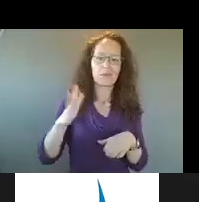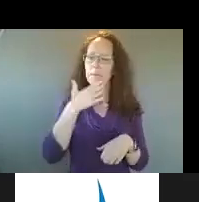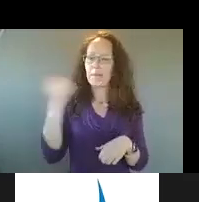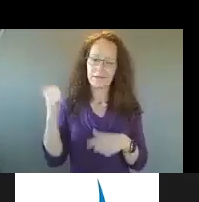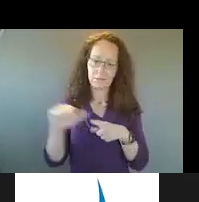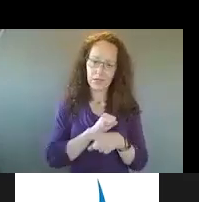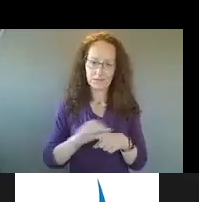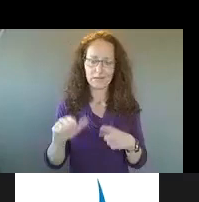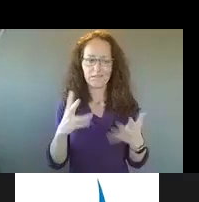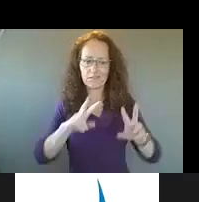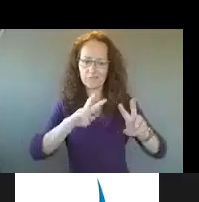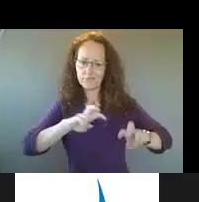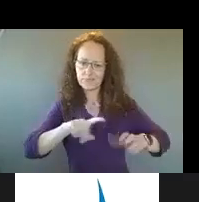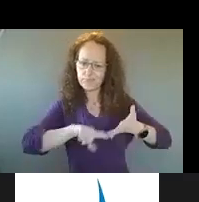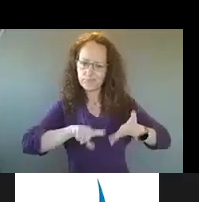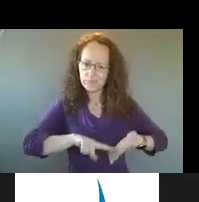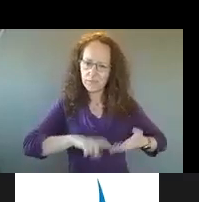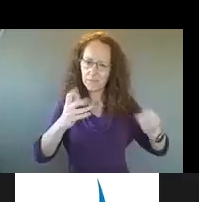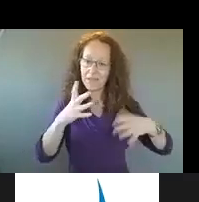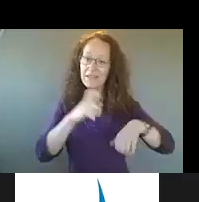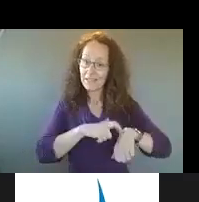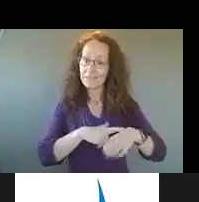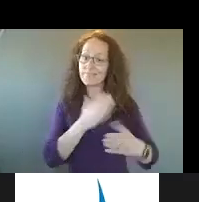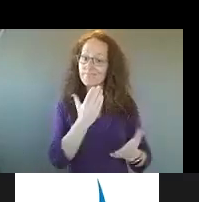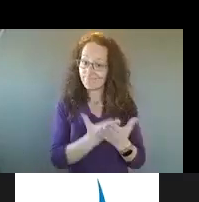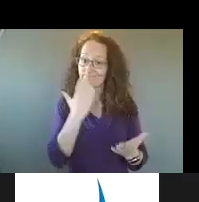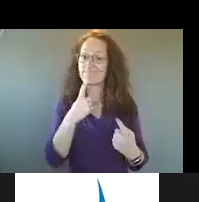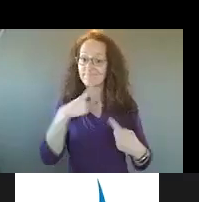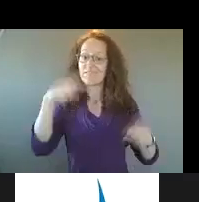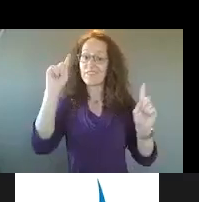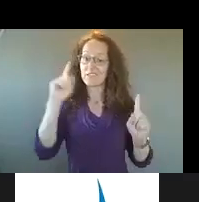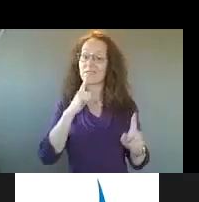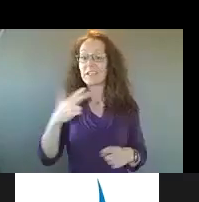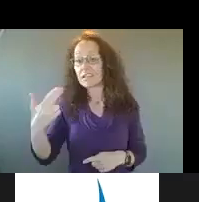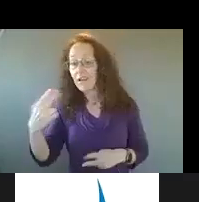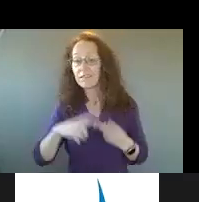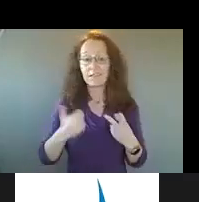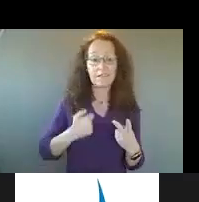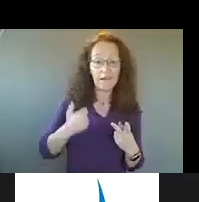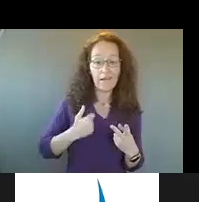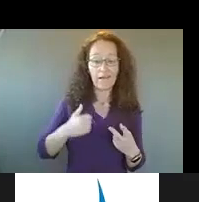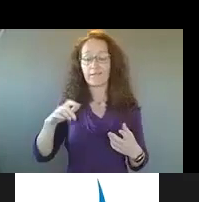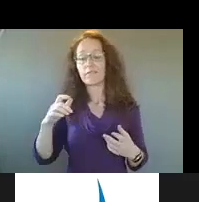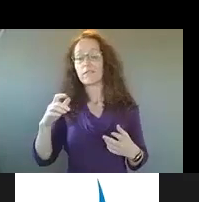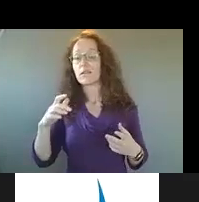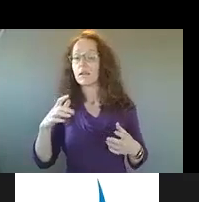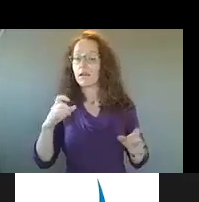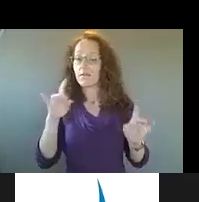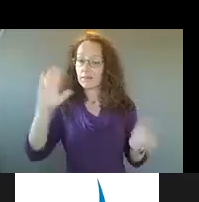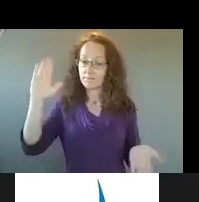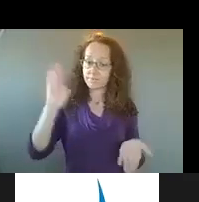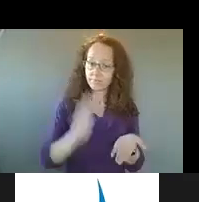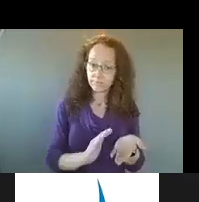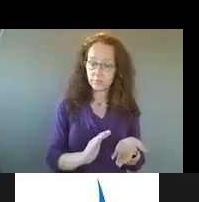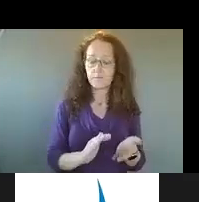effective at reducing, uh, gang and gun violence specifically in urban density communities. As it pertains to the implementation here,